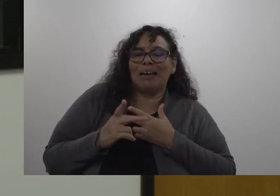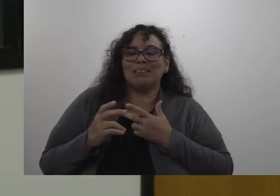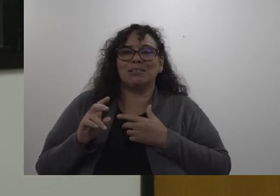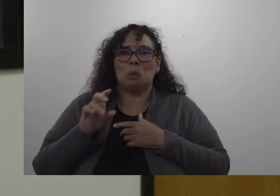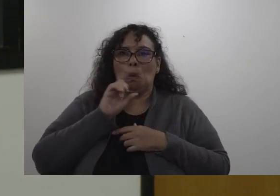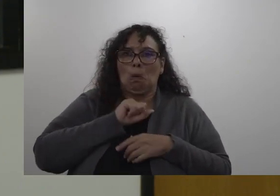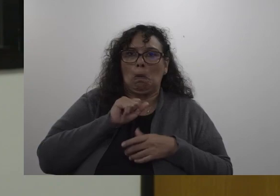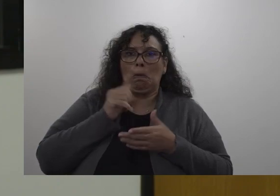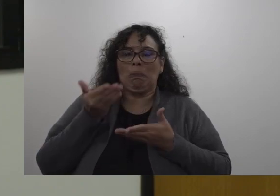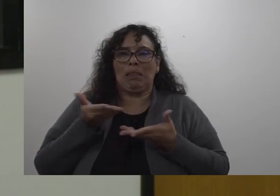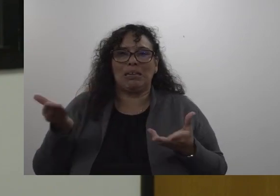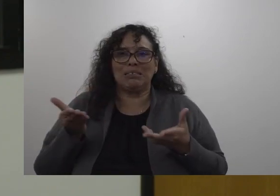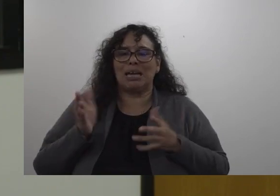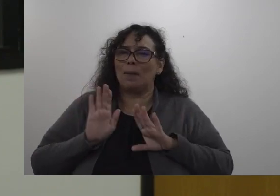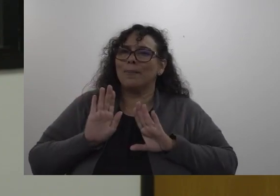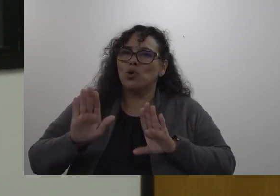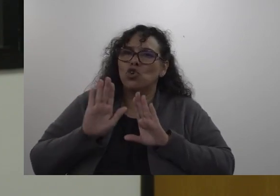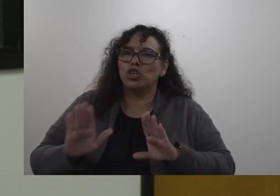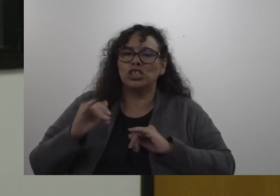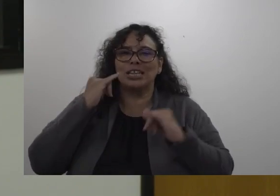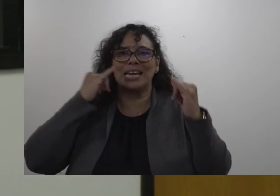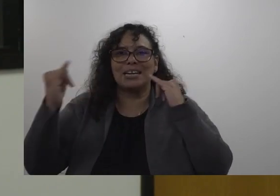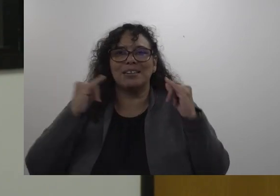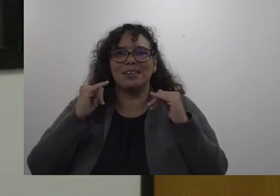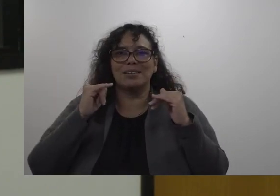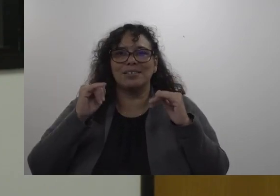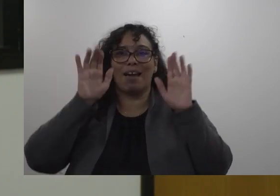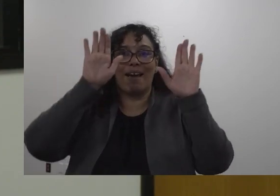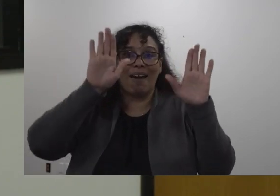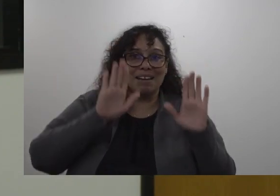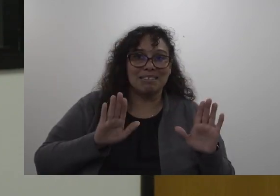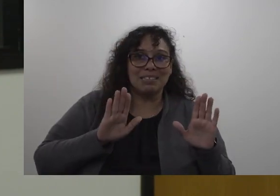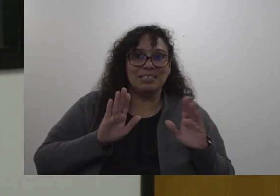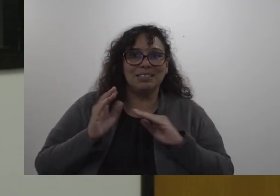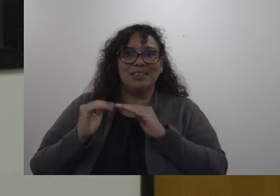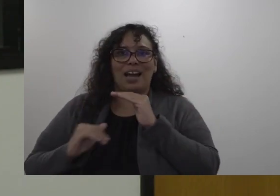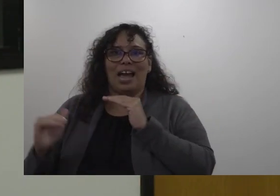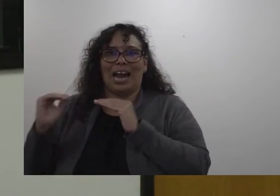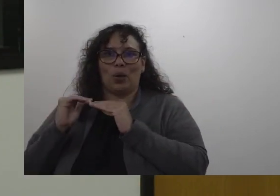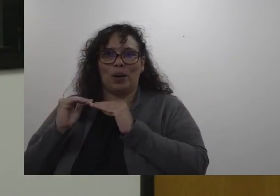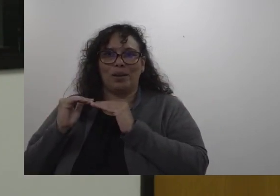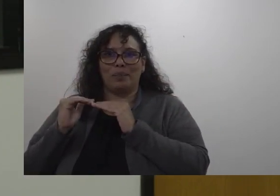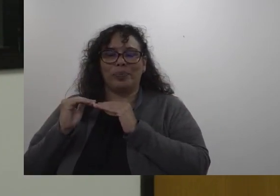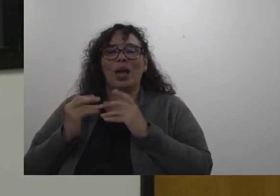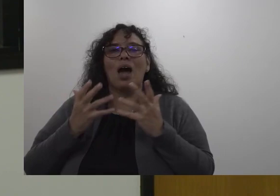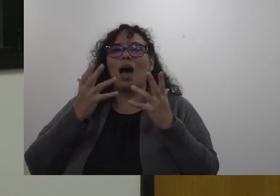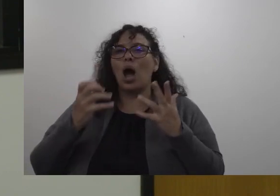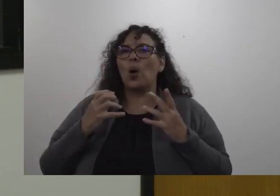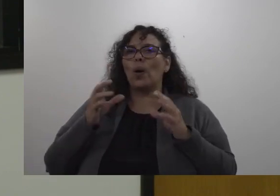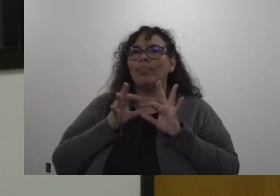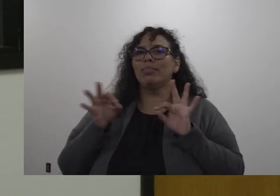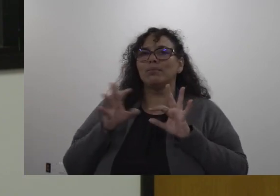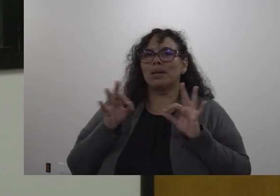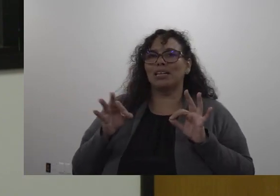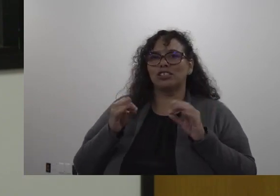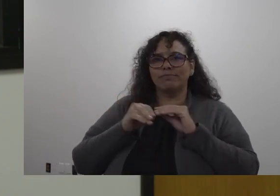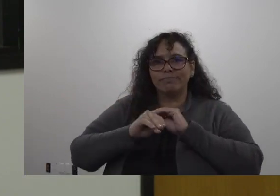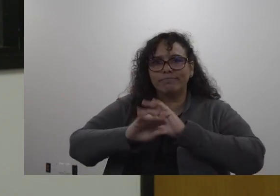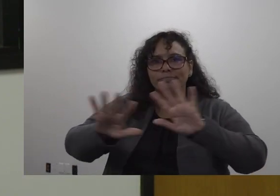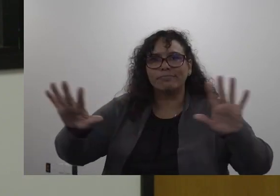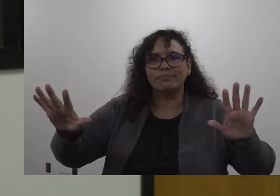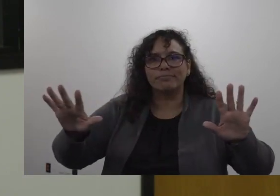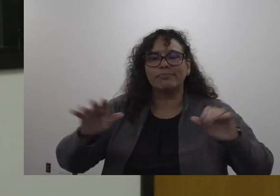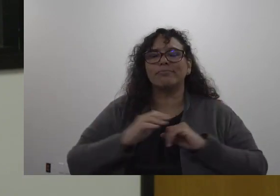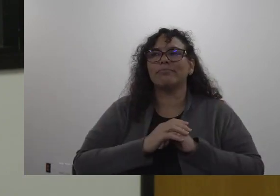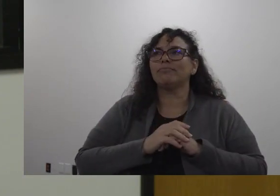into this idea of excellence and equity in every classroom and so I want that that message to be out there and for families ask your students